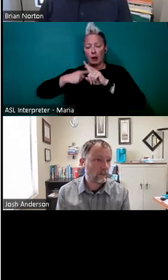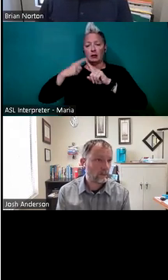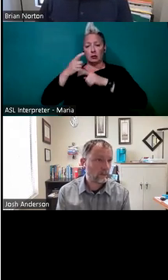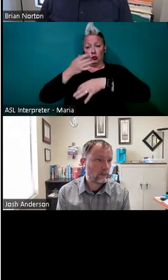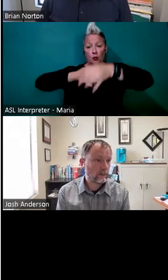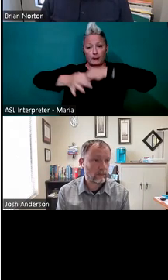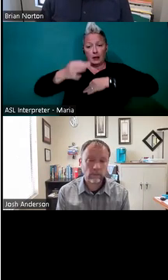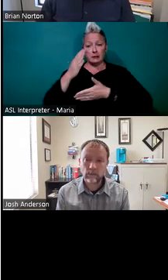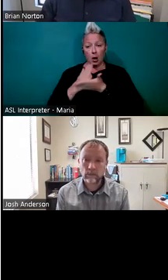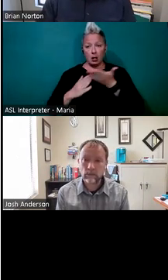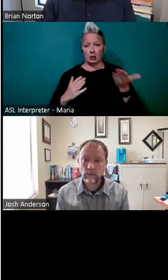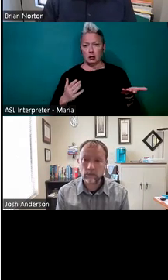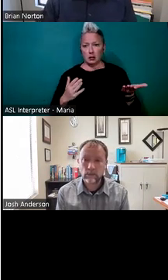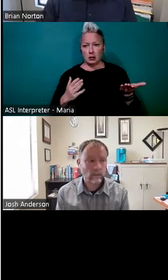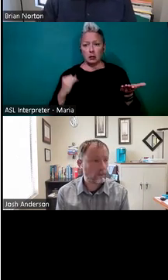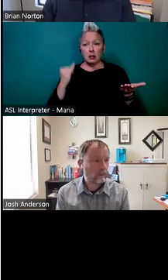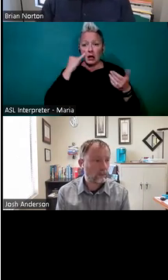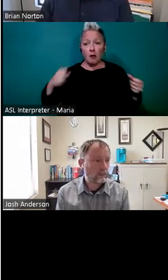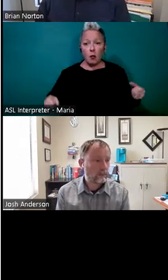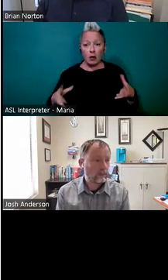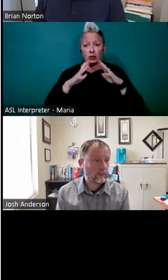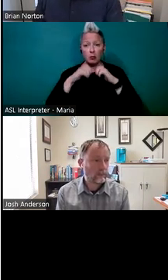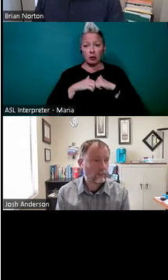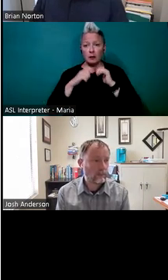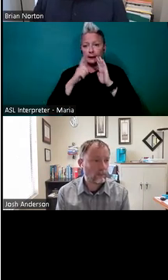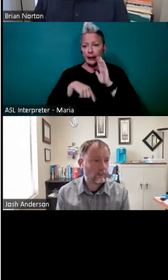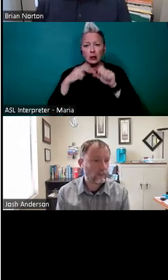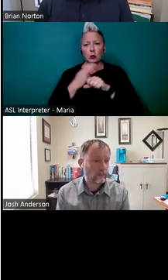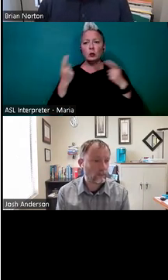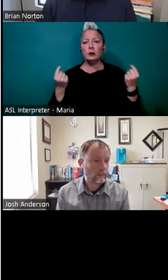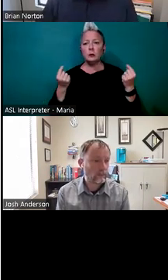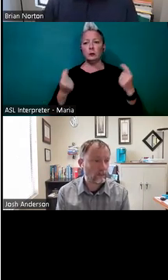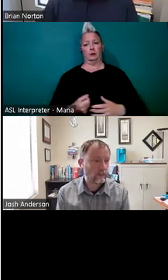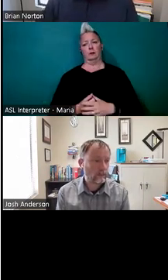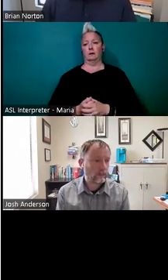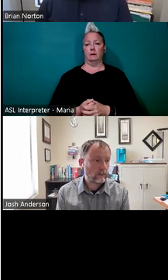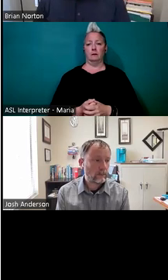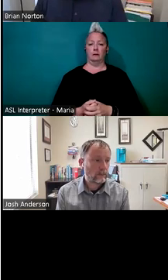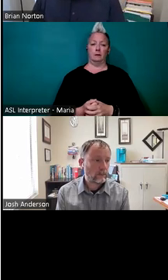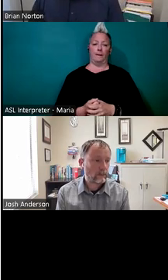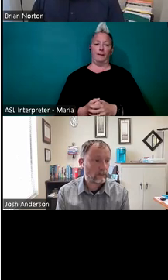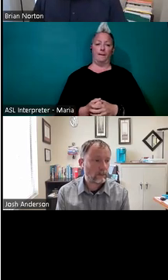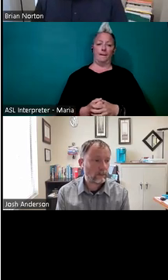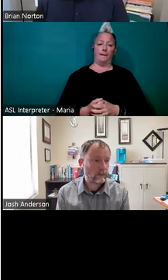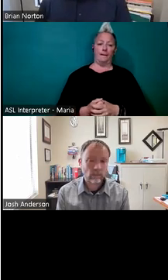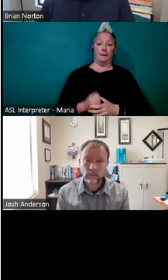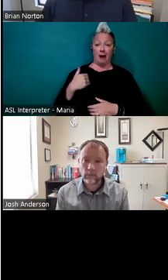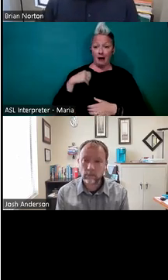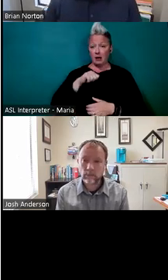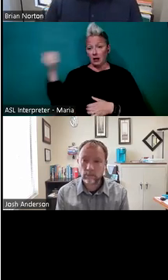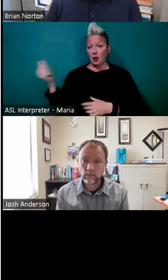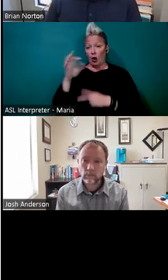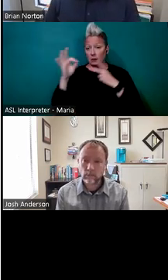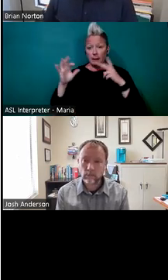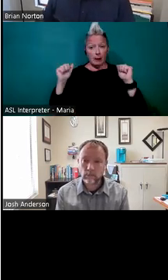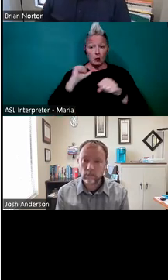part. What happens when their wheelchair is down and they can't use that wheelchair, um, to travel in to work? Um, is there an option to be able to work